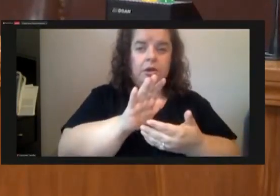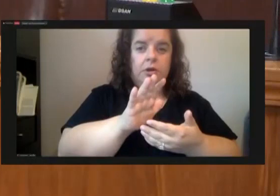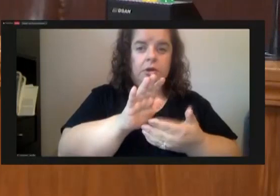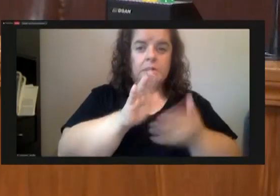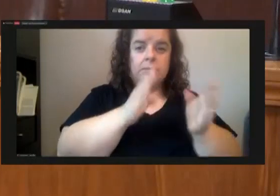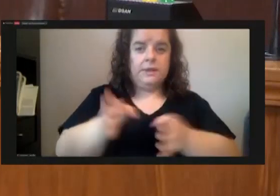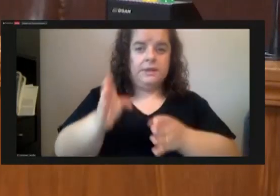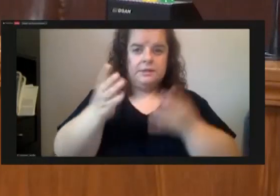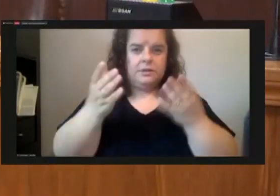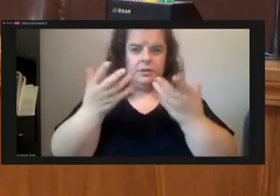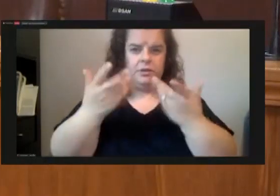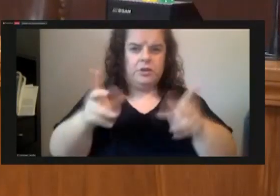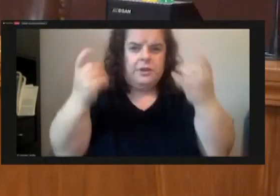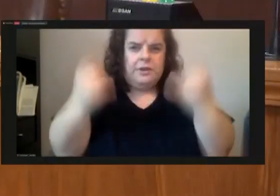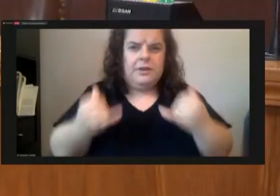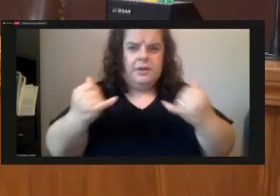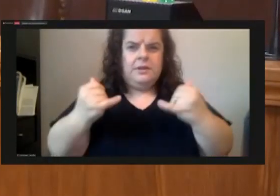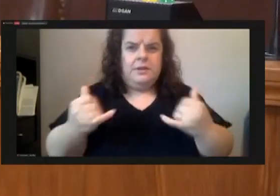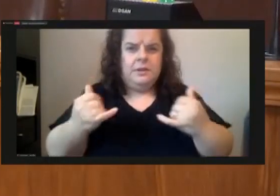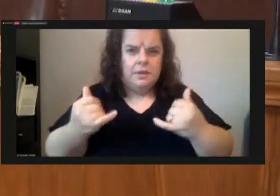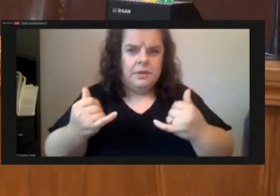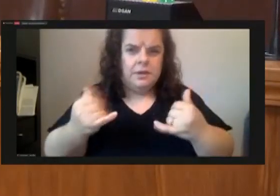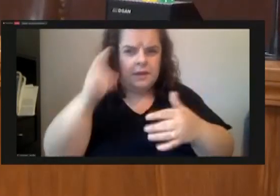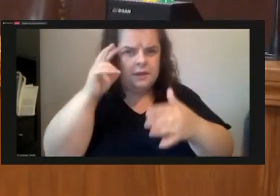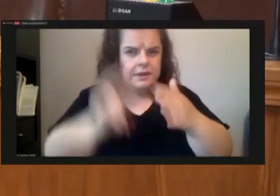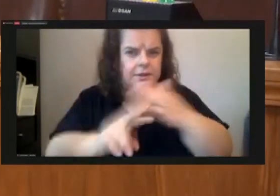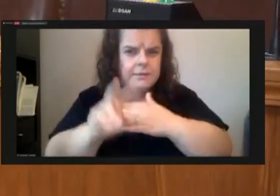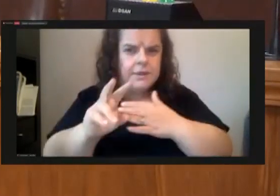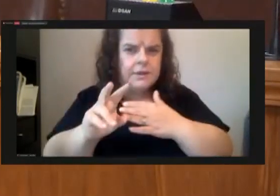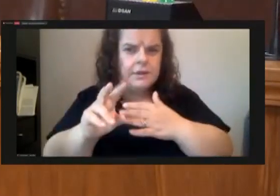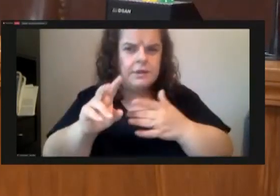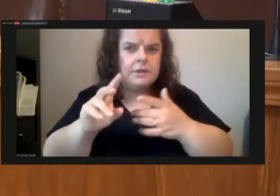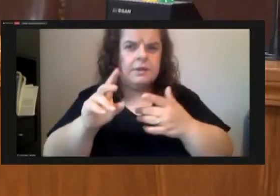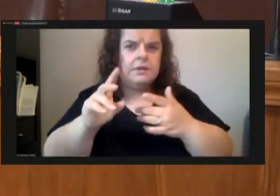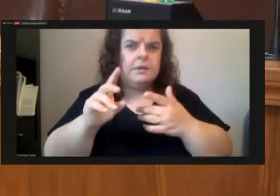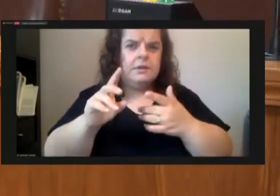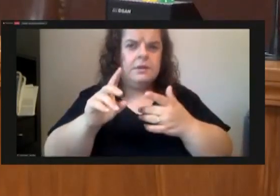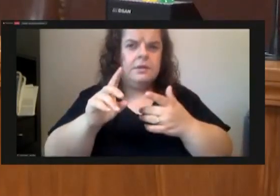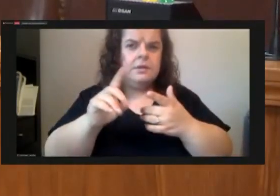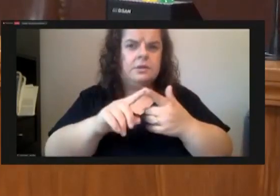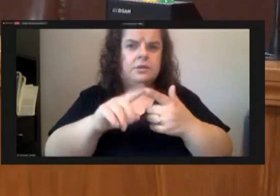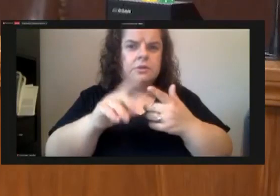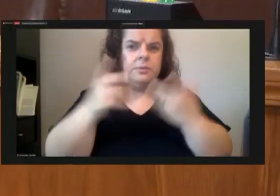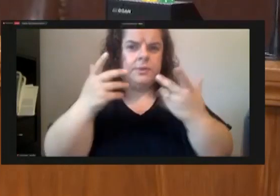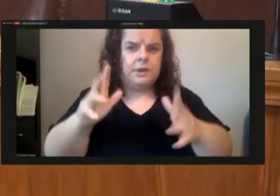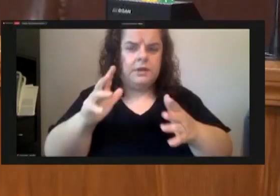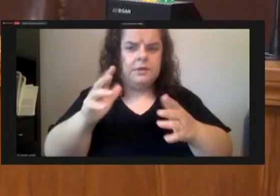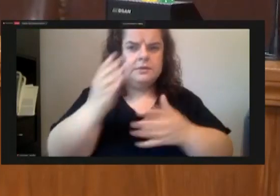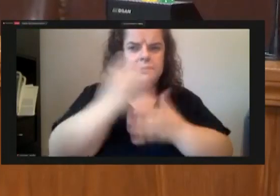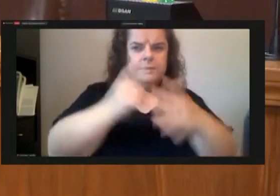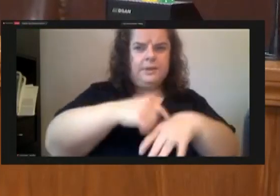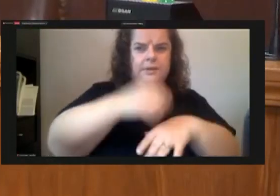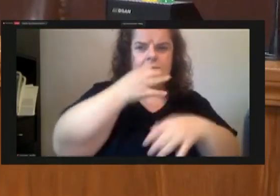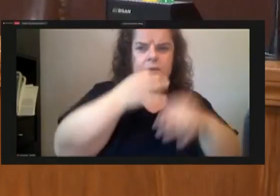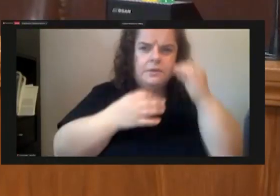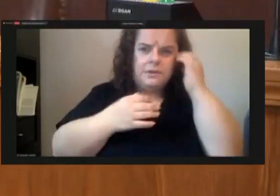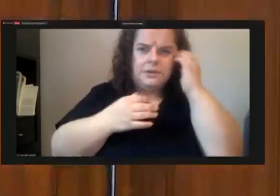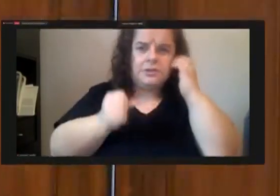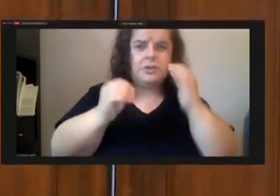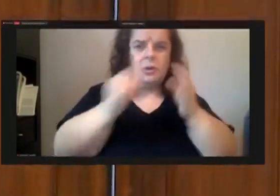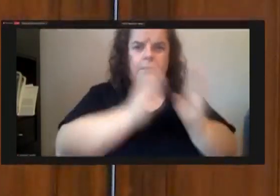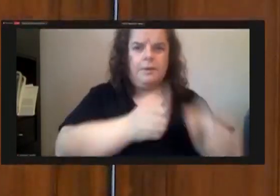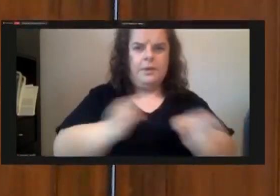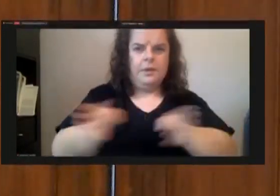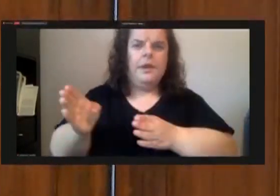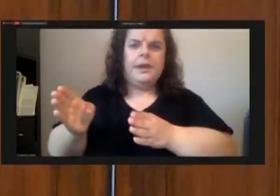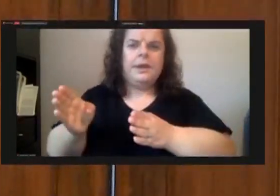our anticipated occupancy date is right now we're projecting it as sometime next summer and planning is scattered out i know we have a